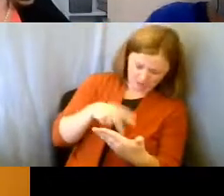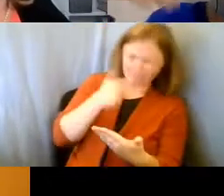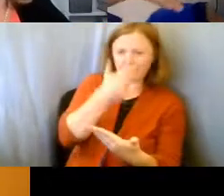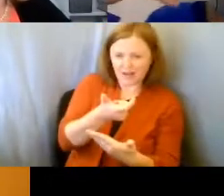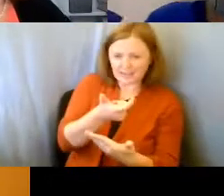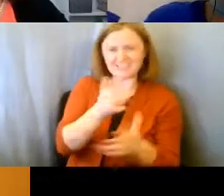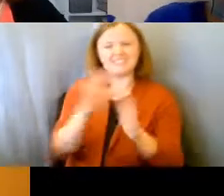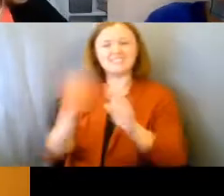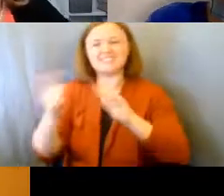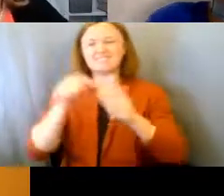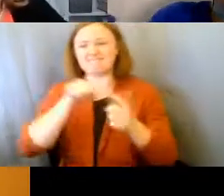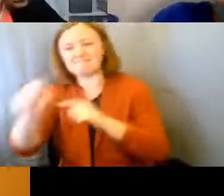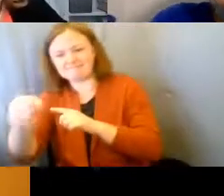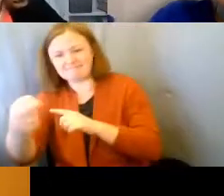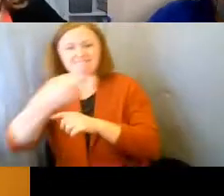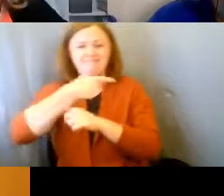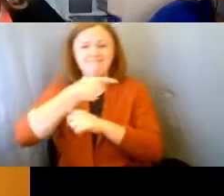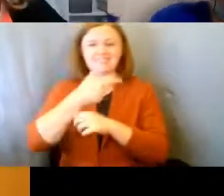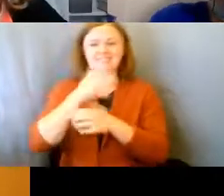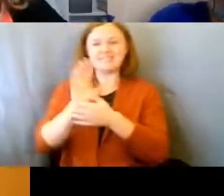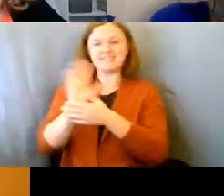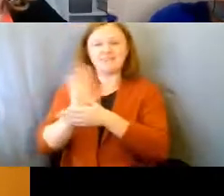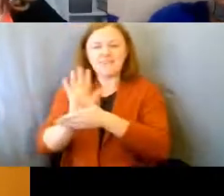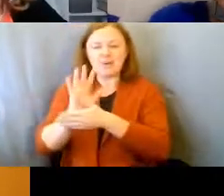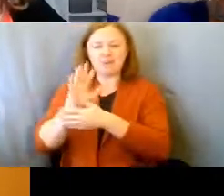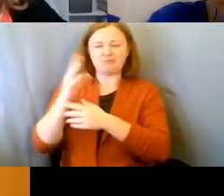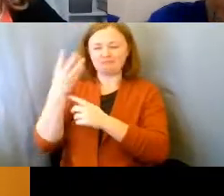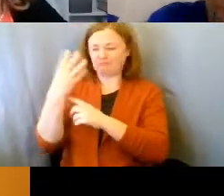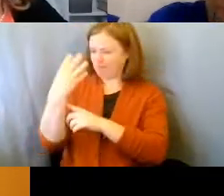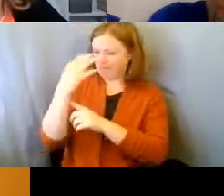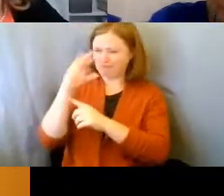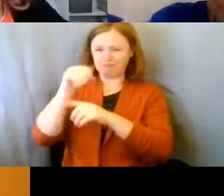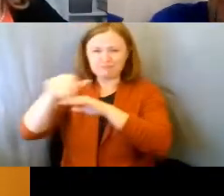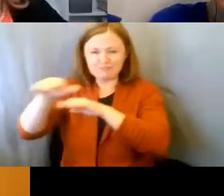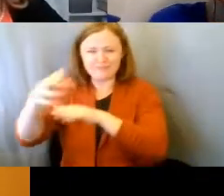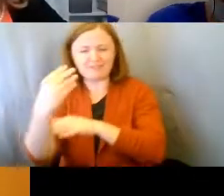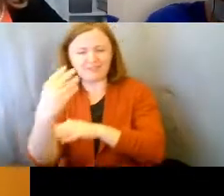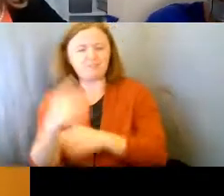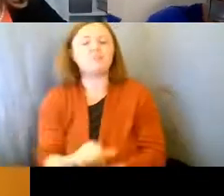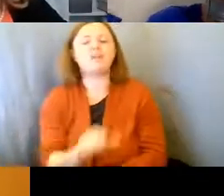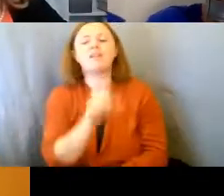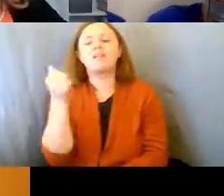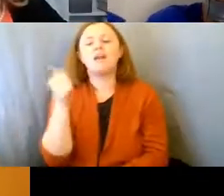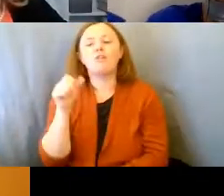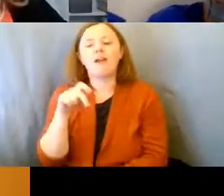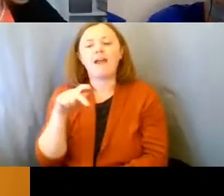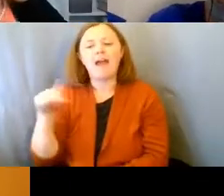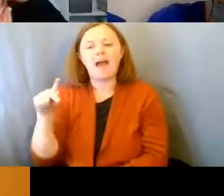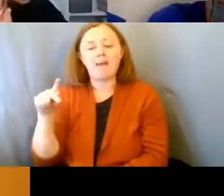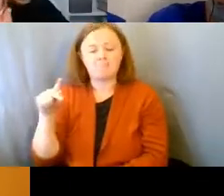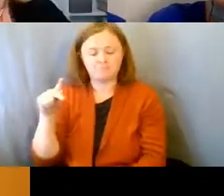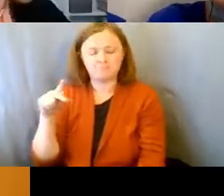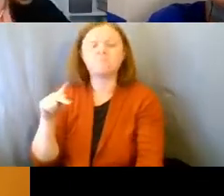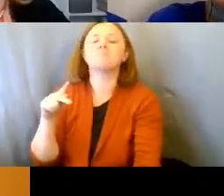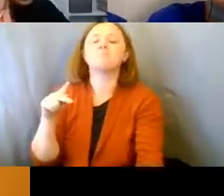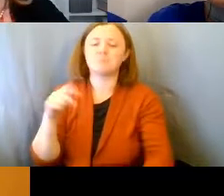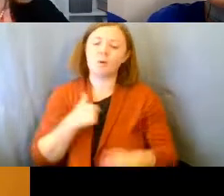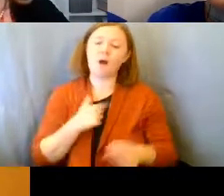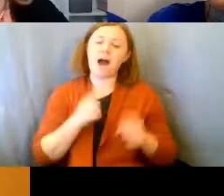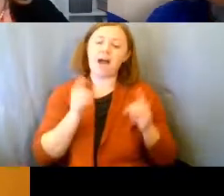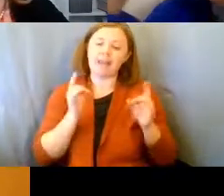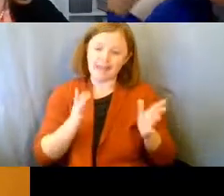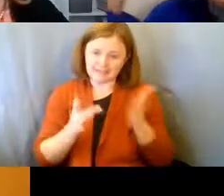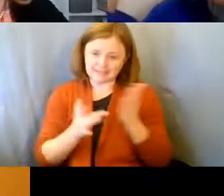watch it, not read it. So that and then the other apps that I wanted to tell you about, because even though I hate